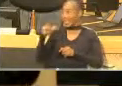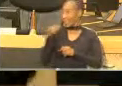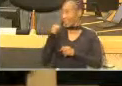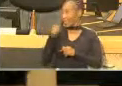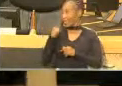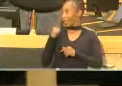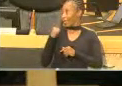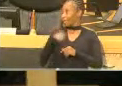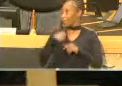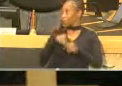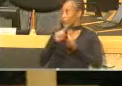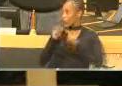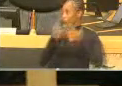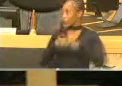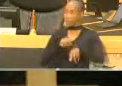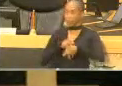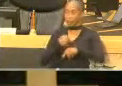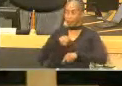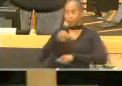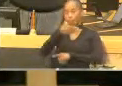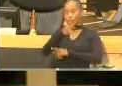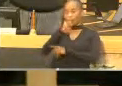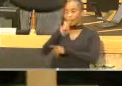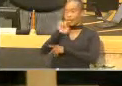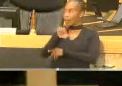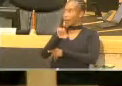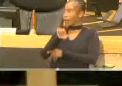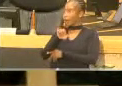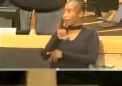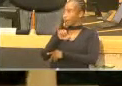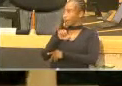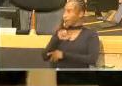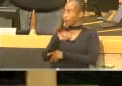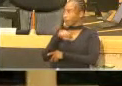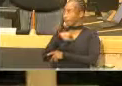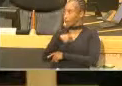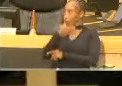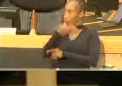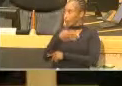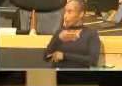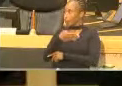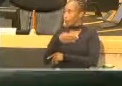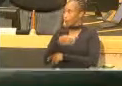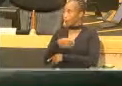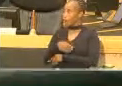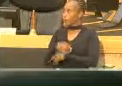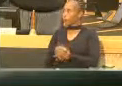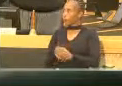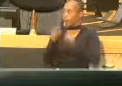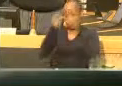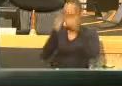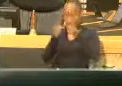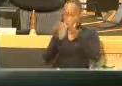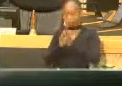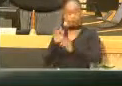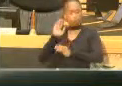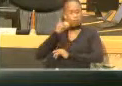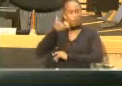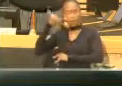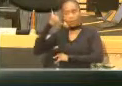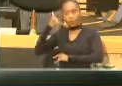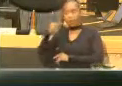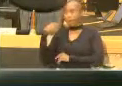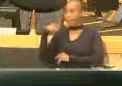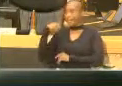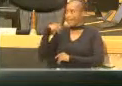in Kabeha. I was in Kuha yesterday and I had the opportunity and I decided to call the minister and